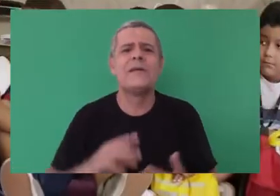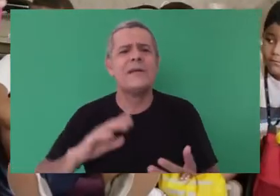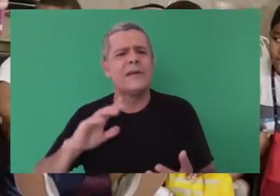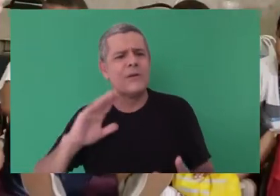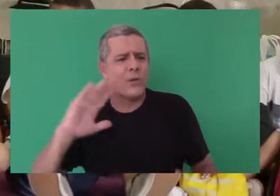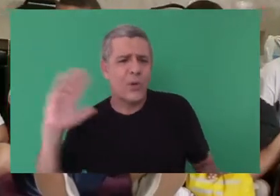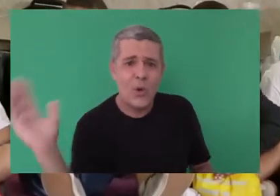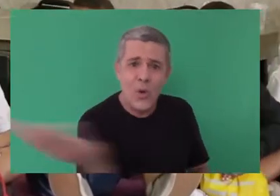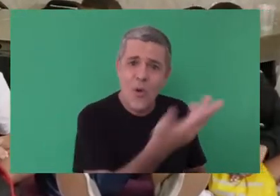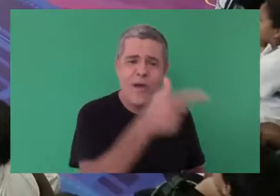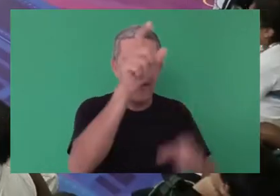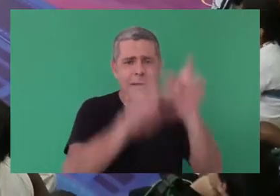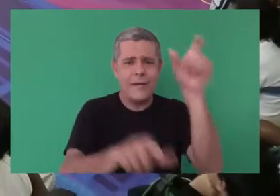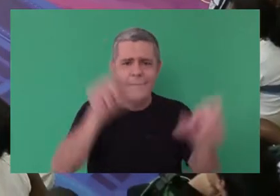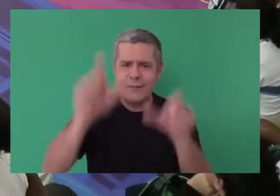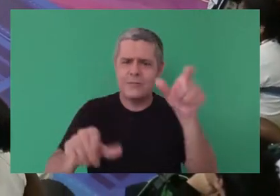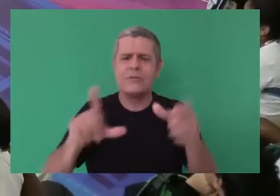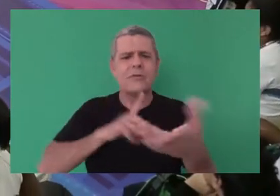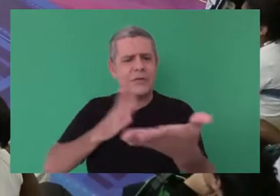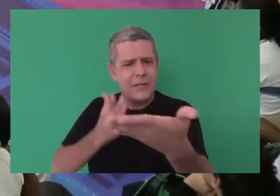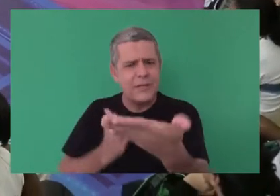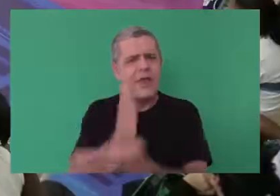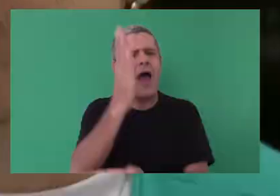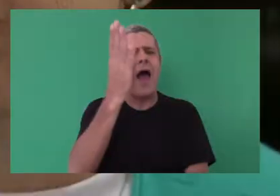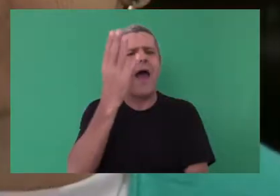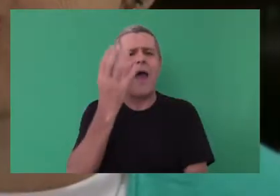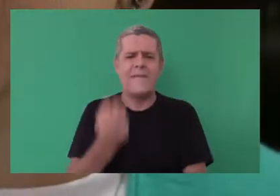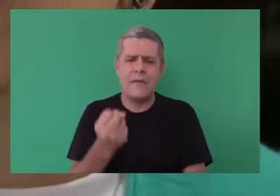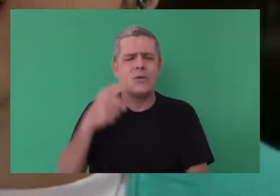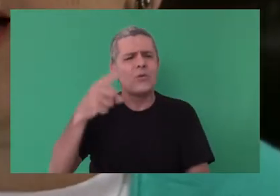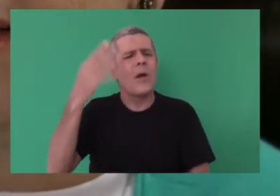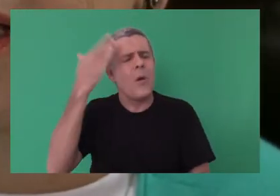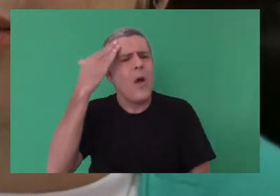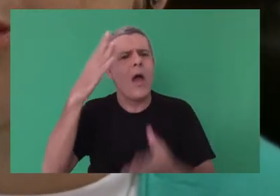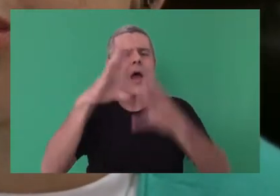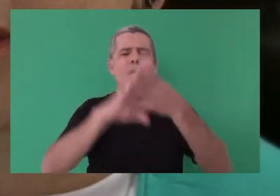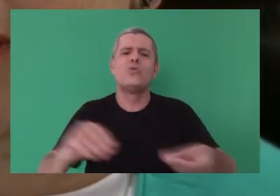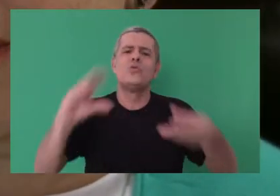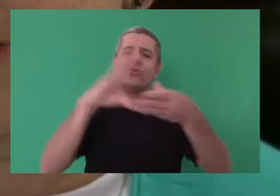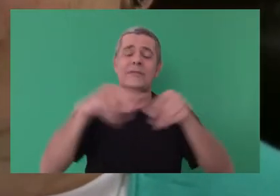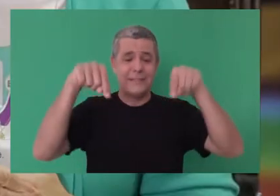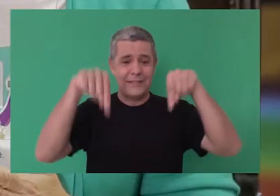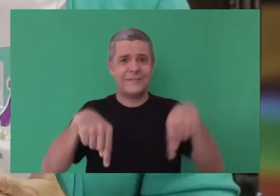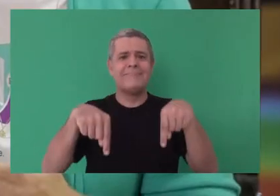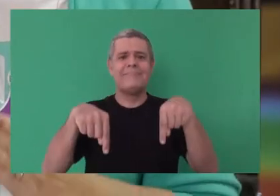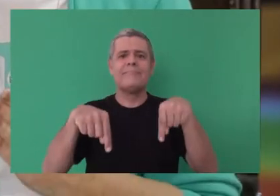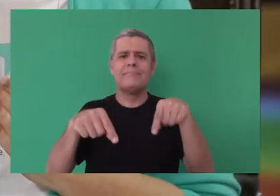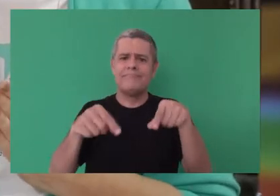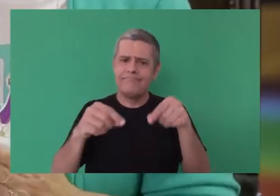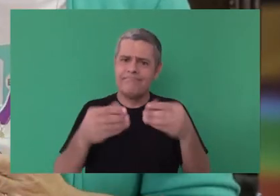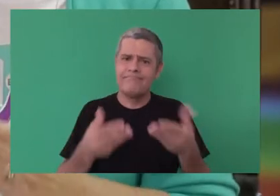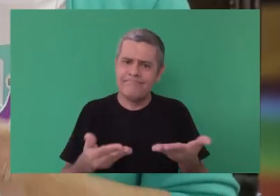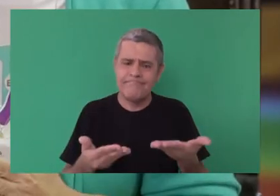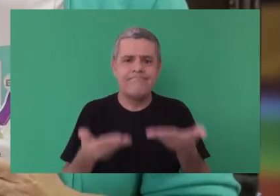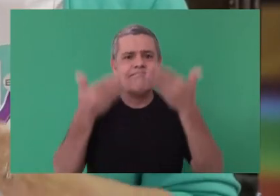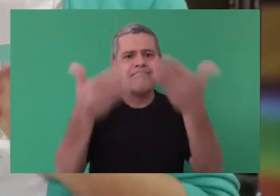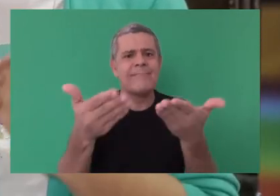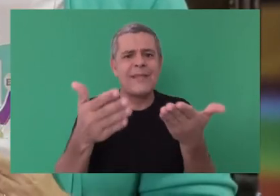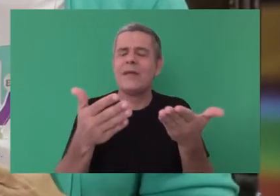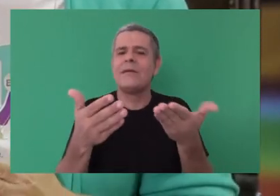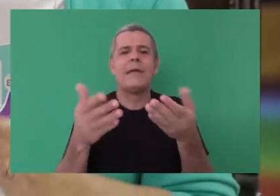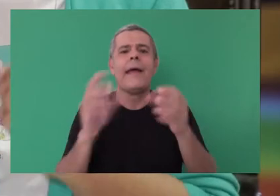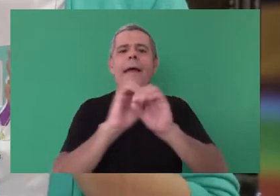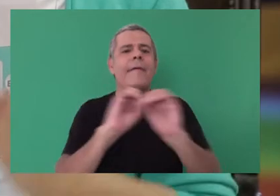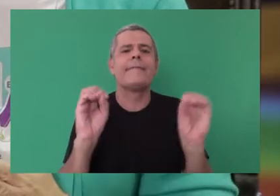Escola de Gente. Every person has the right to know all stories. This project began when we realized that there are no accessible